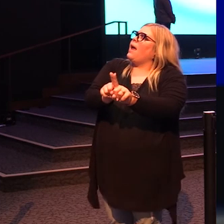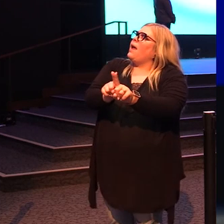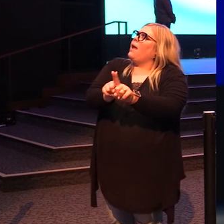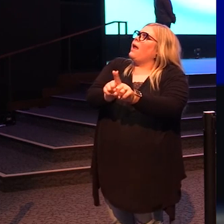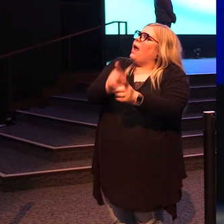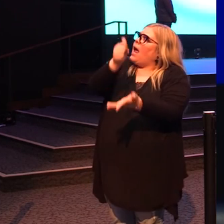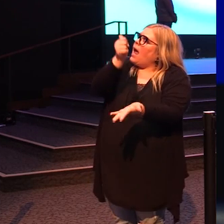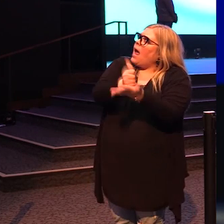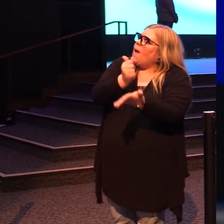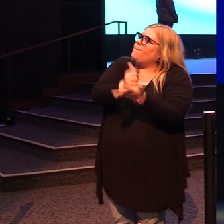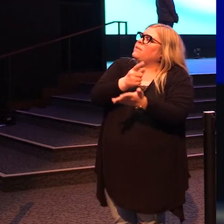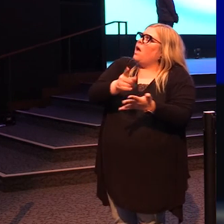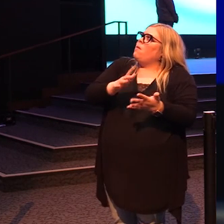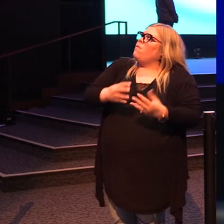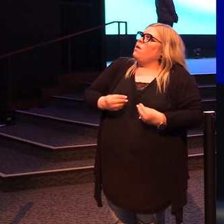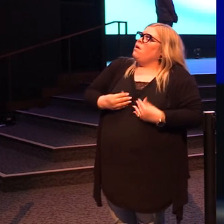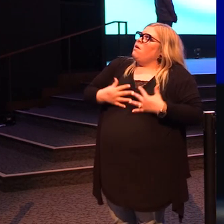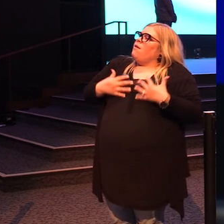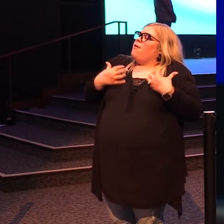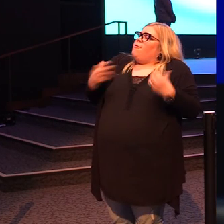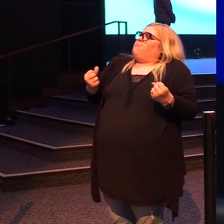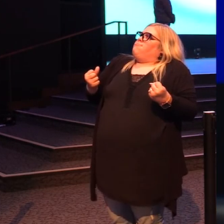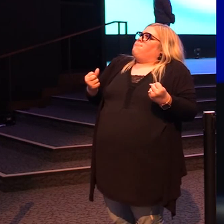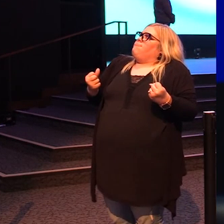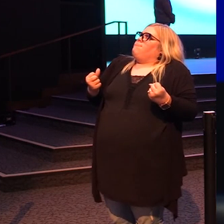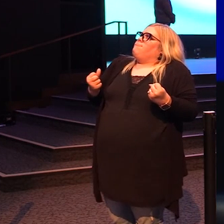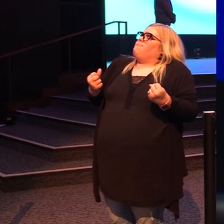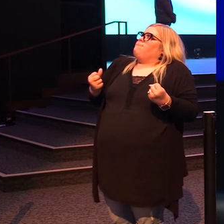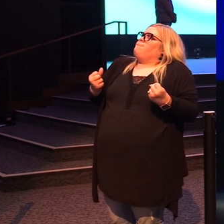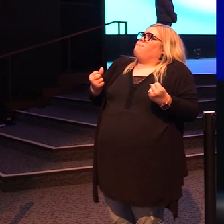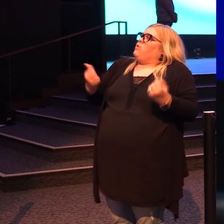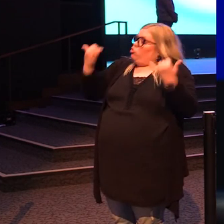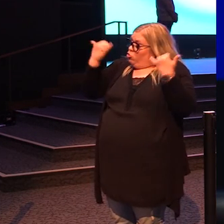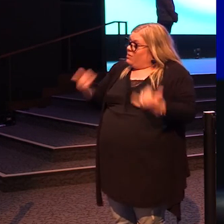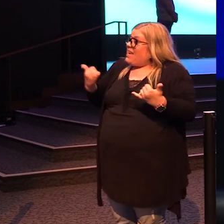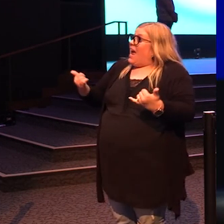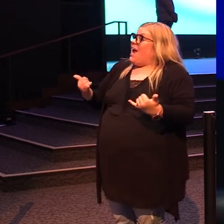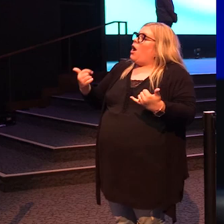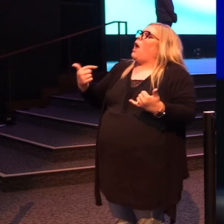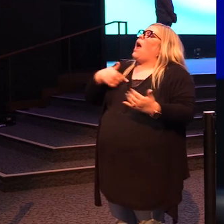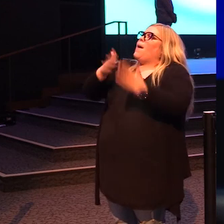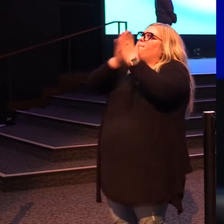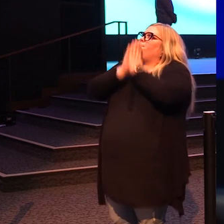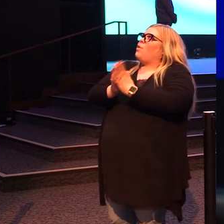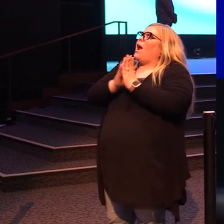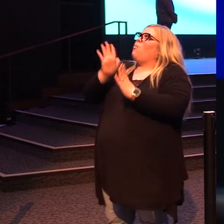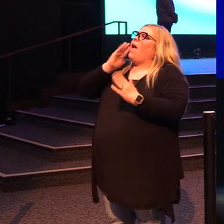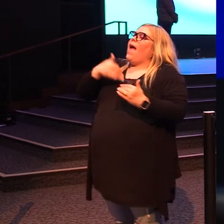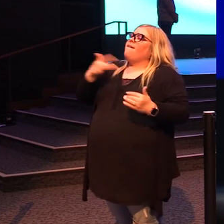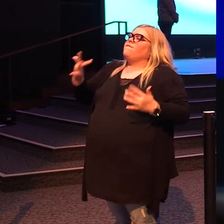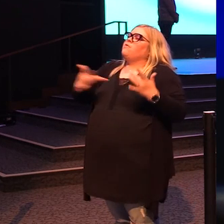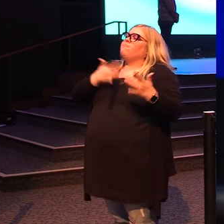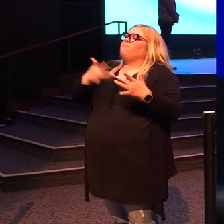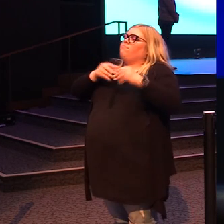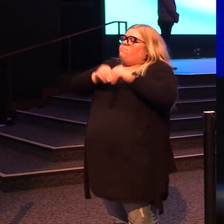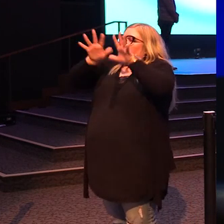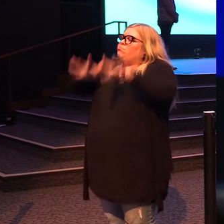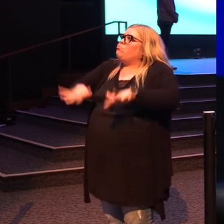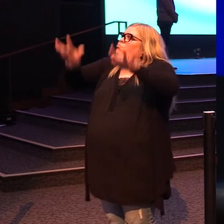You helped him stand. And today in this house, I pray there would be a revival of seeking.